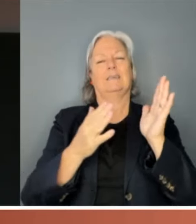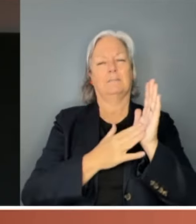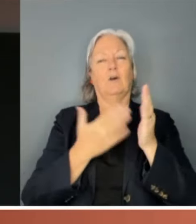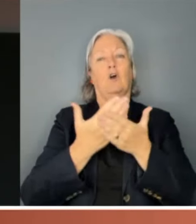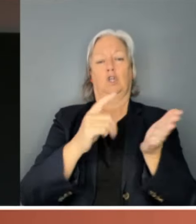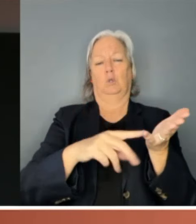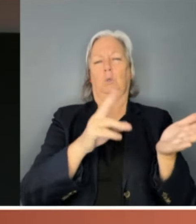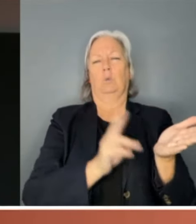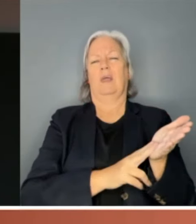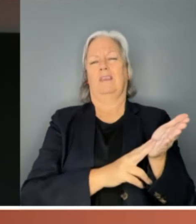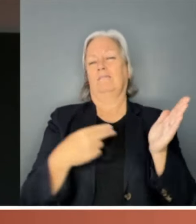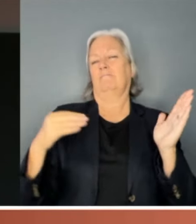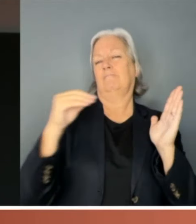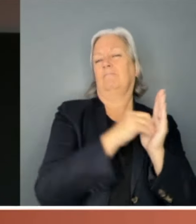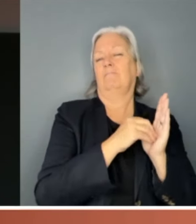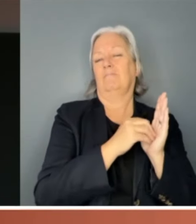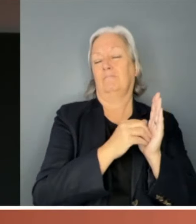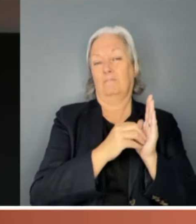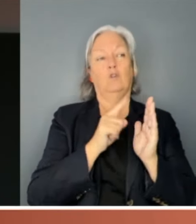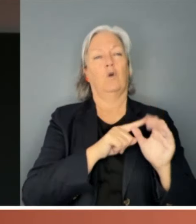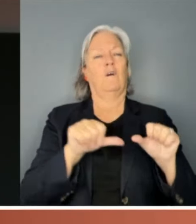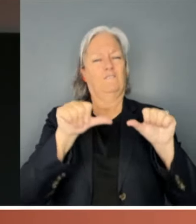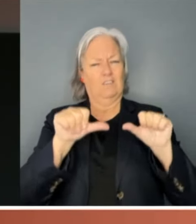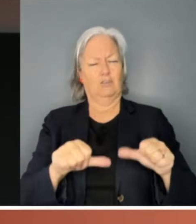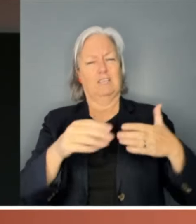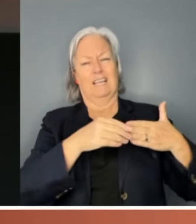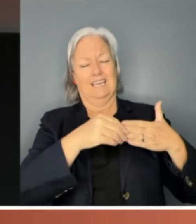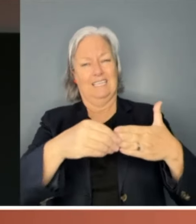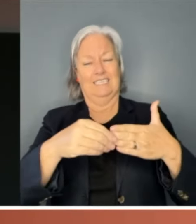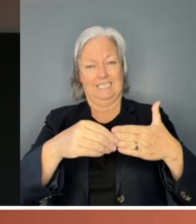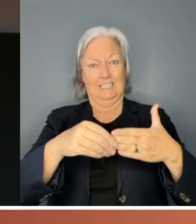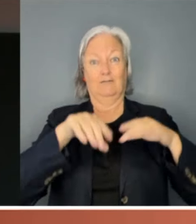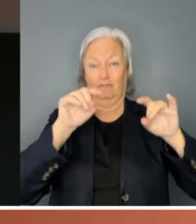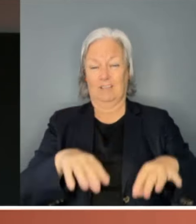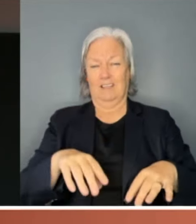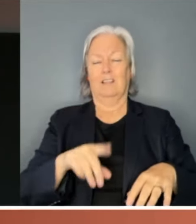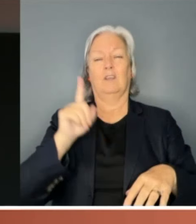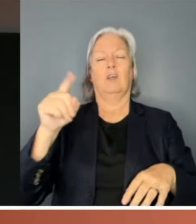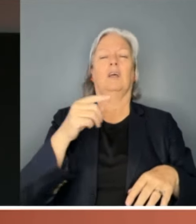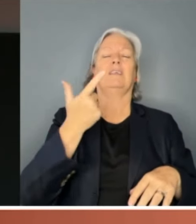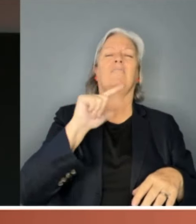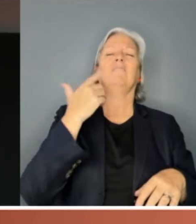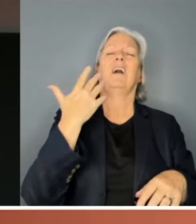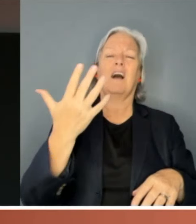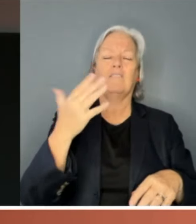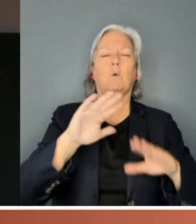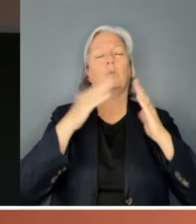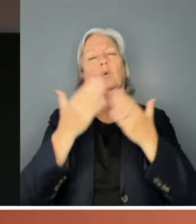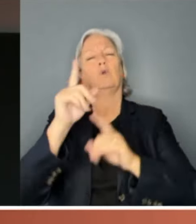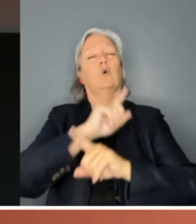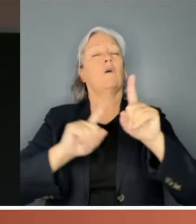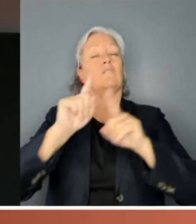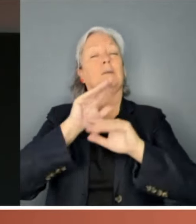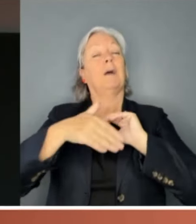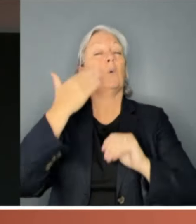As the official Australian lead delegate to the 1975 UN World Conference on Women, Reid stood